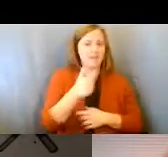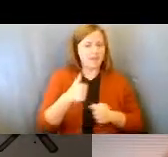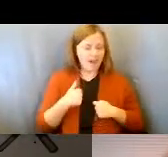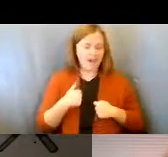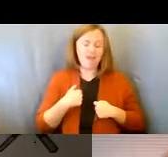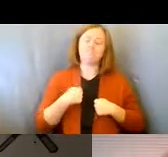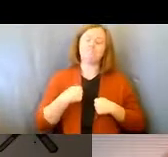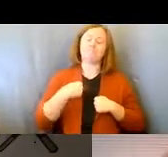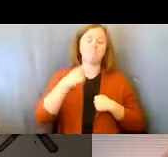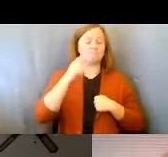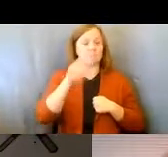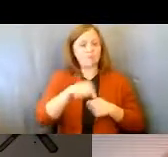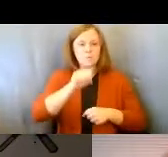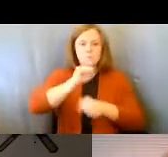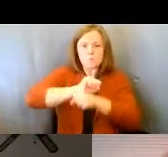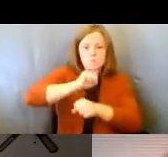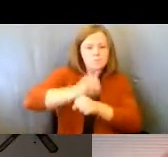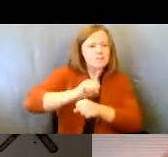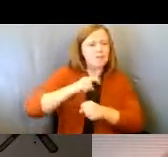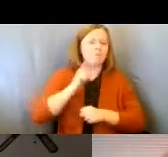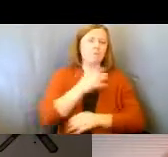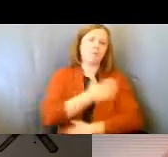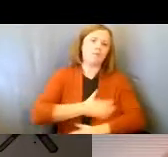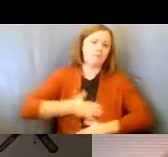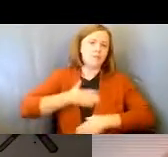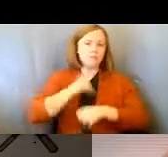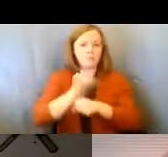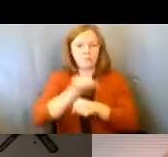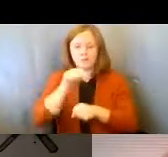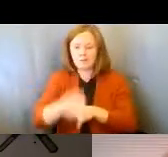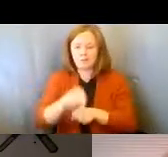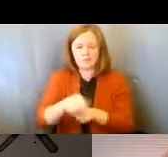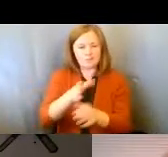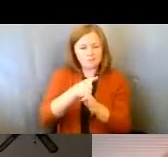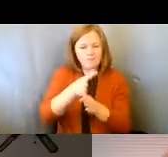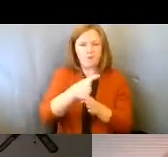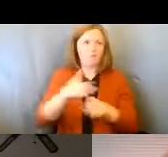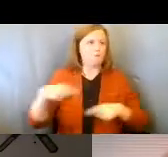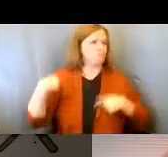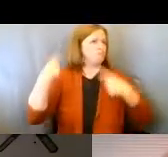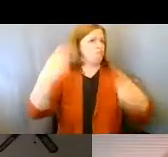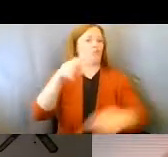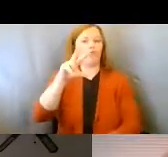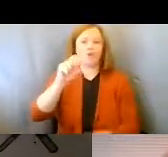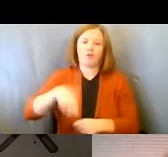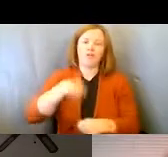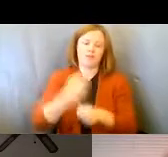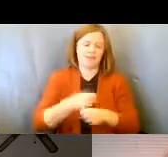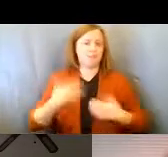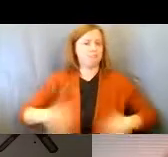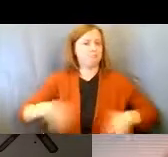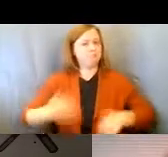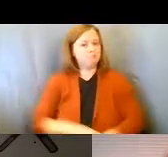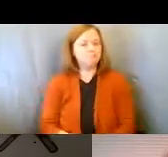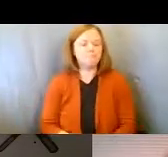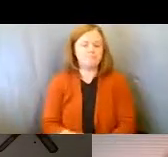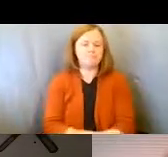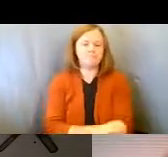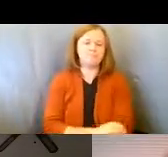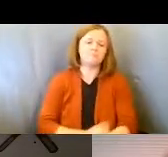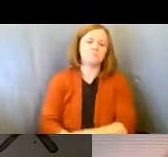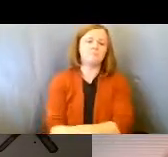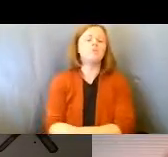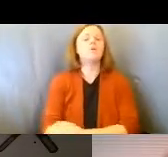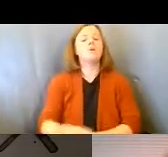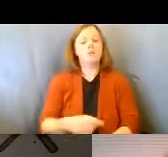and been working and had the pleasure to work in the field for almost 30 years now. Um, and so